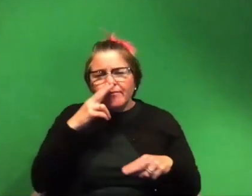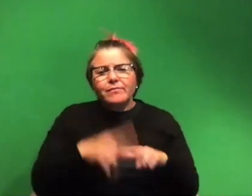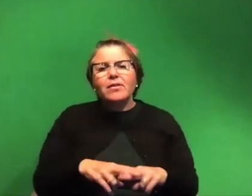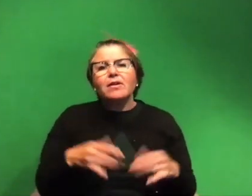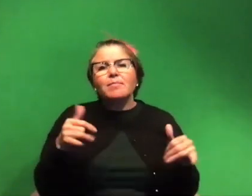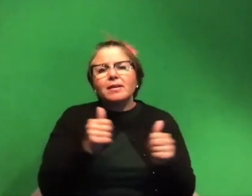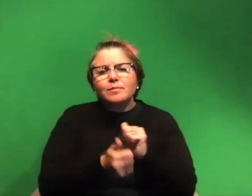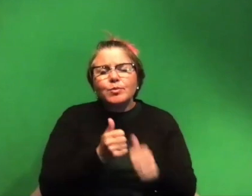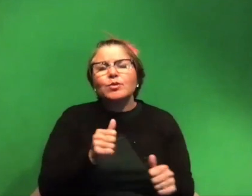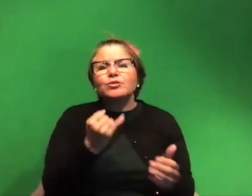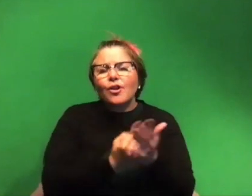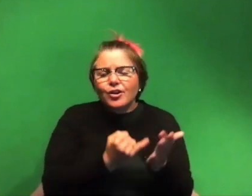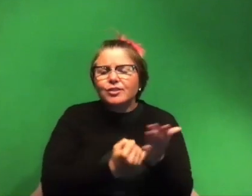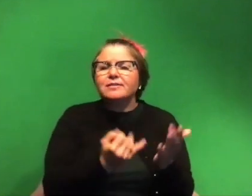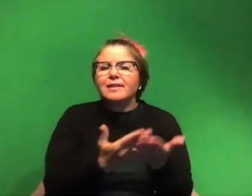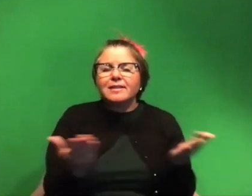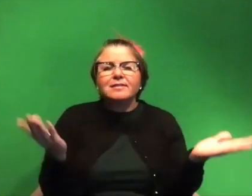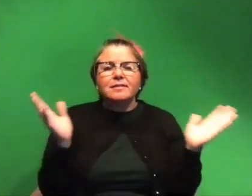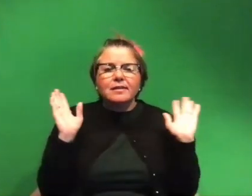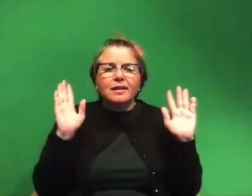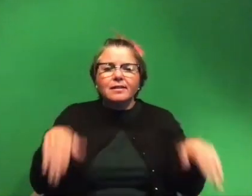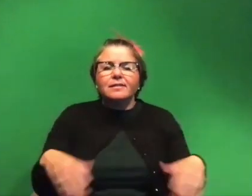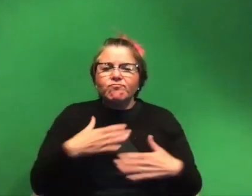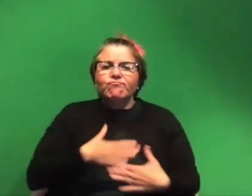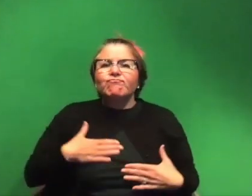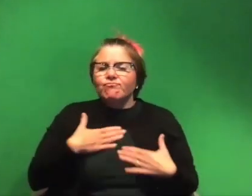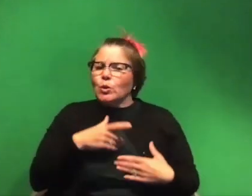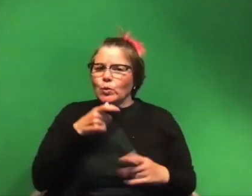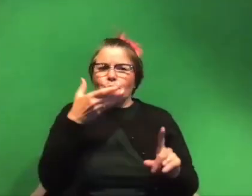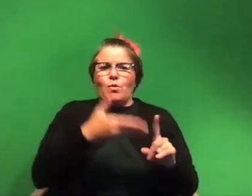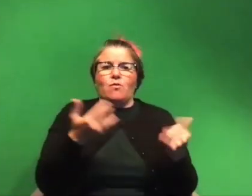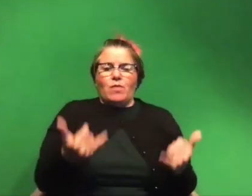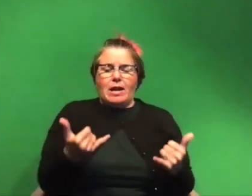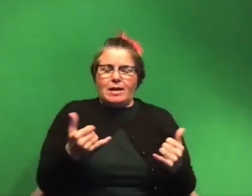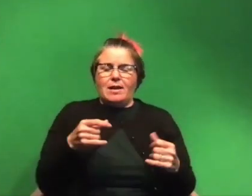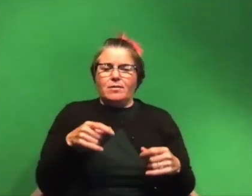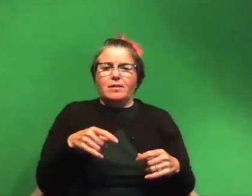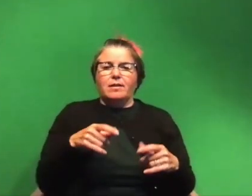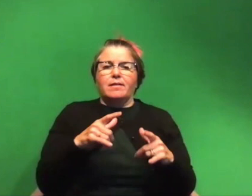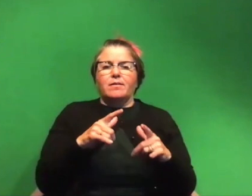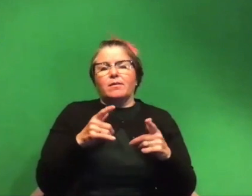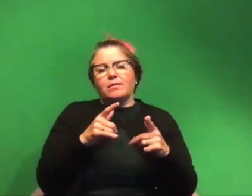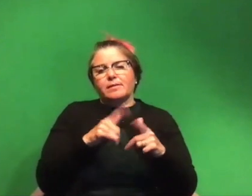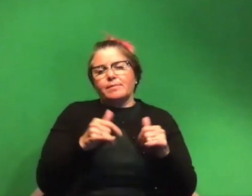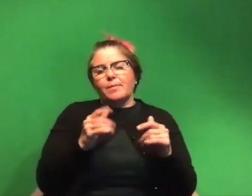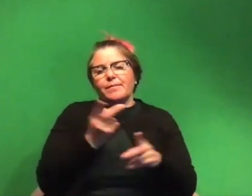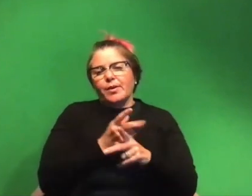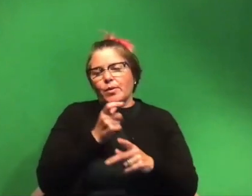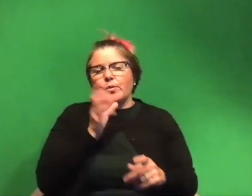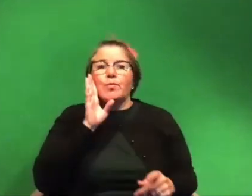sports you're doing art stuff and so just enjoy you who you are right now in the midst of also trying to figure out who you're going to be